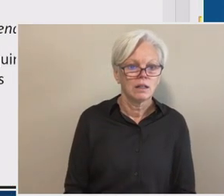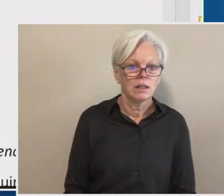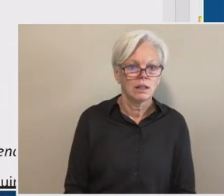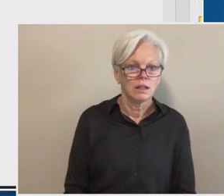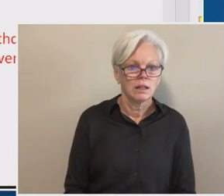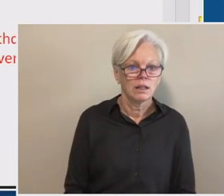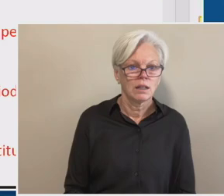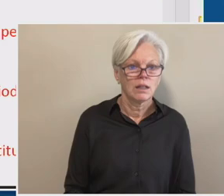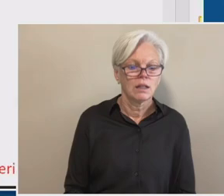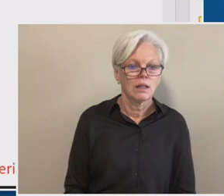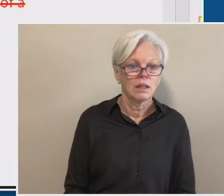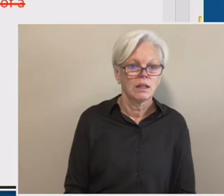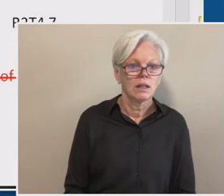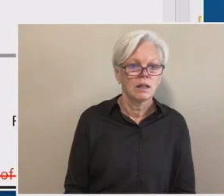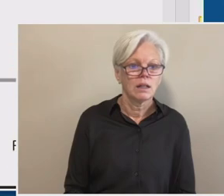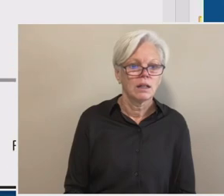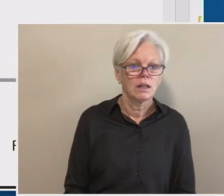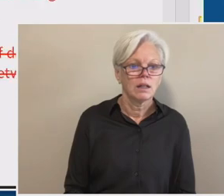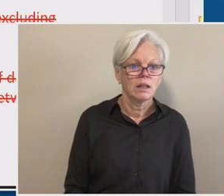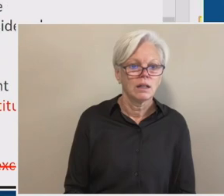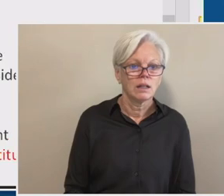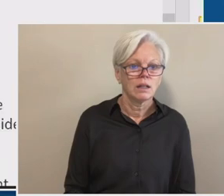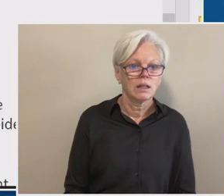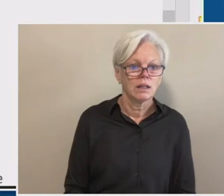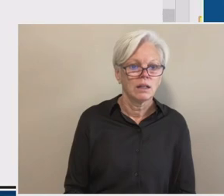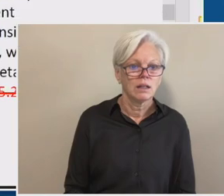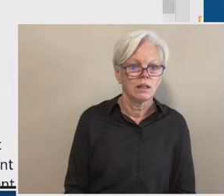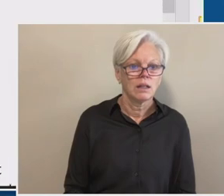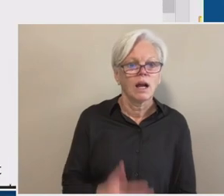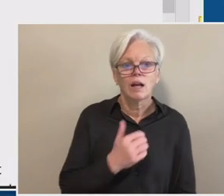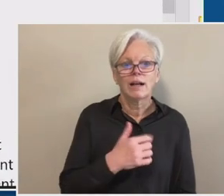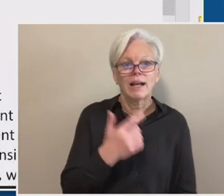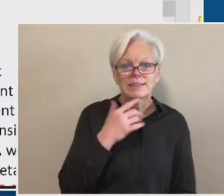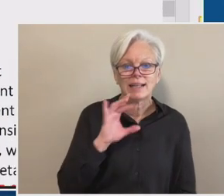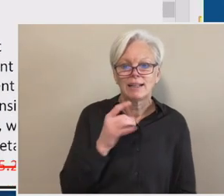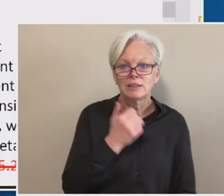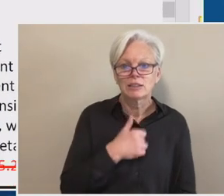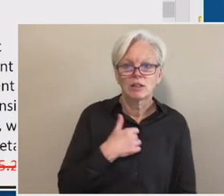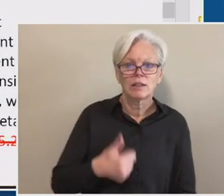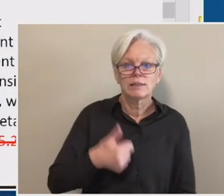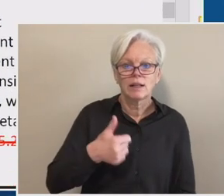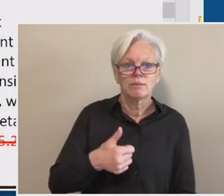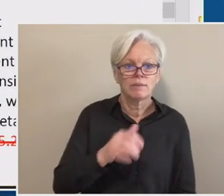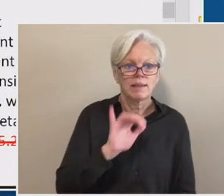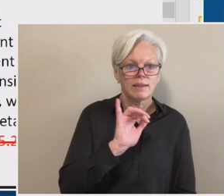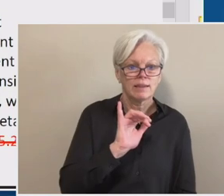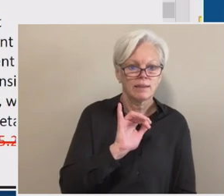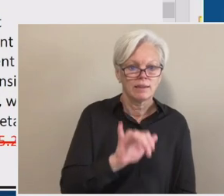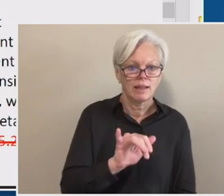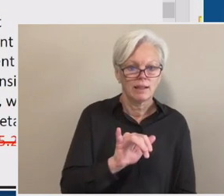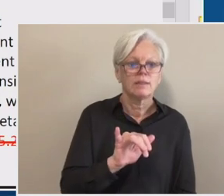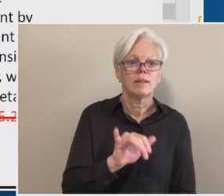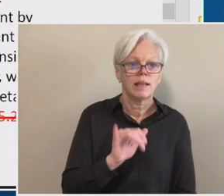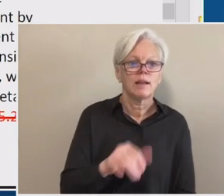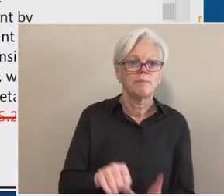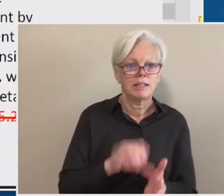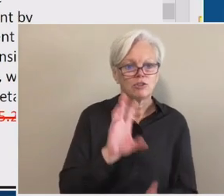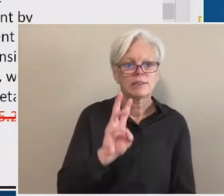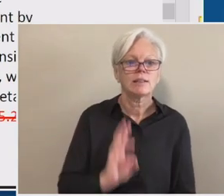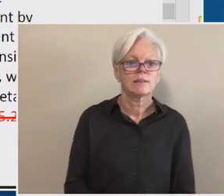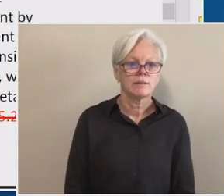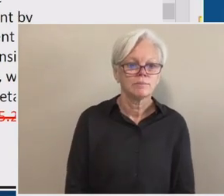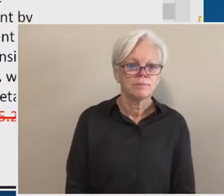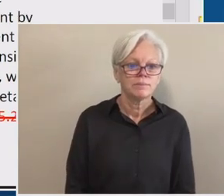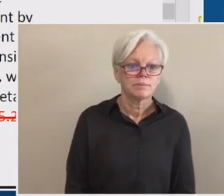Uh, actually maybe a little bit, um, actually, no, sorry. It's a little further out. There it is on page six. Um,